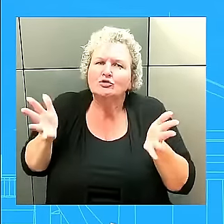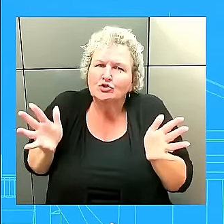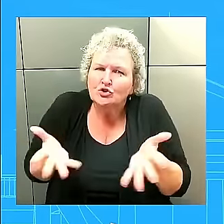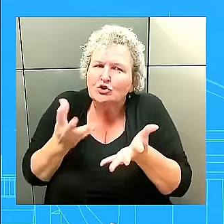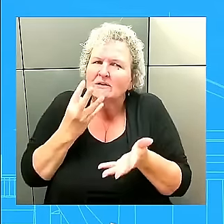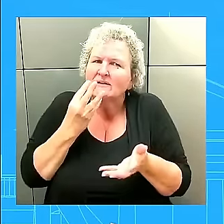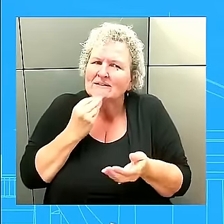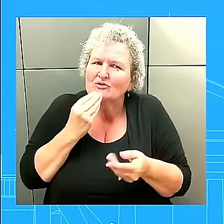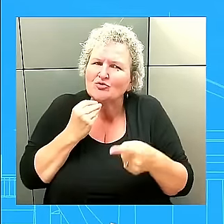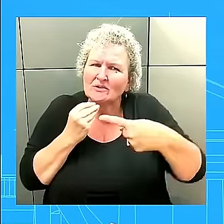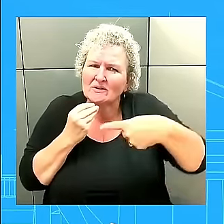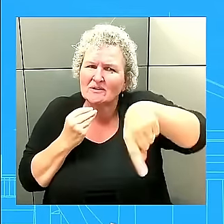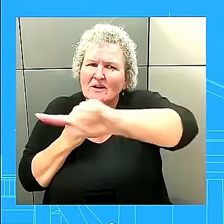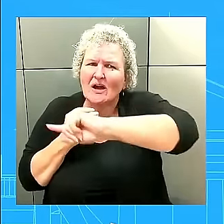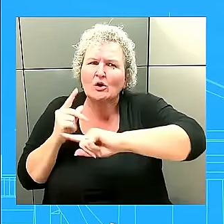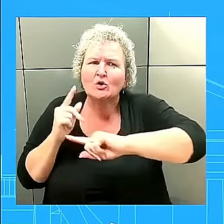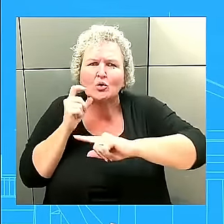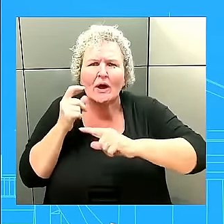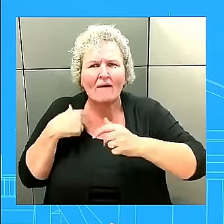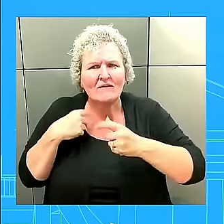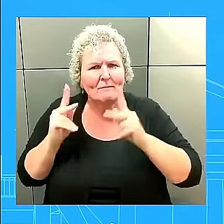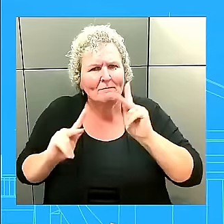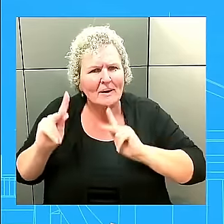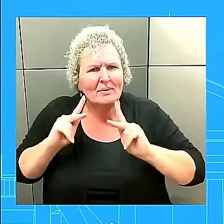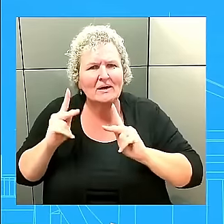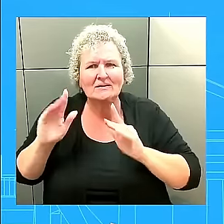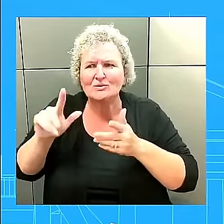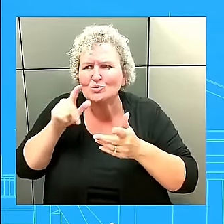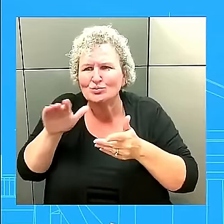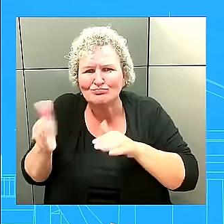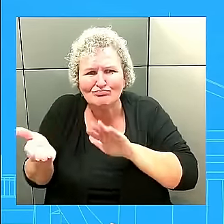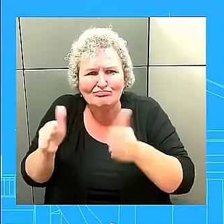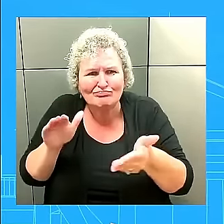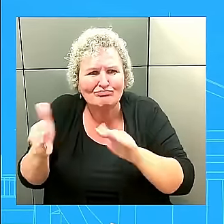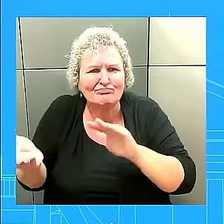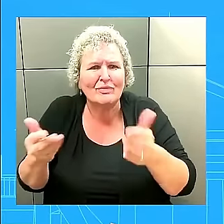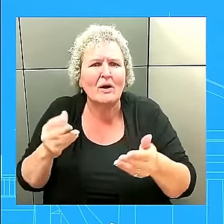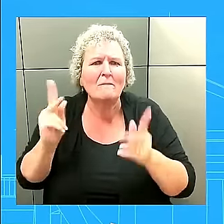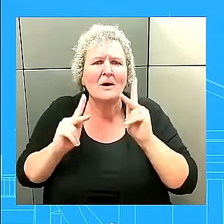casualties and the damage to civilian infrastructure. And we're going to continue to work with them to that end.